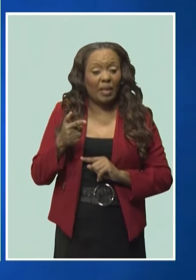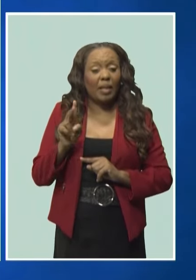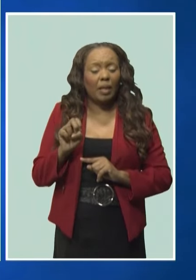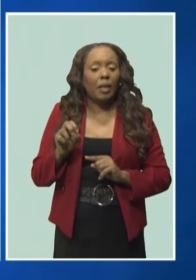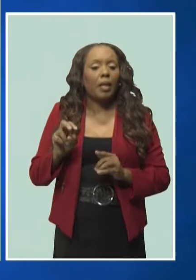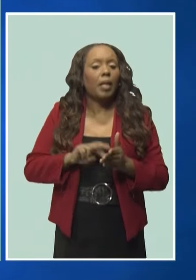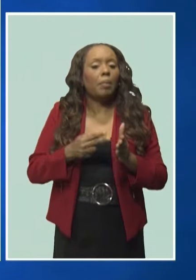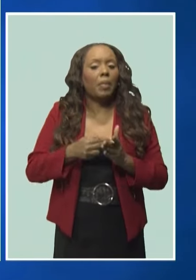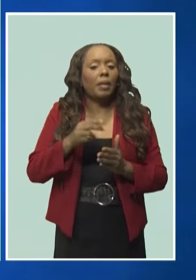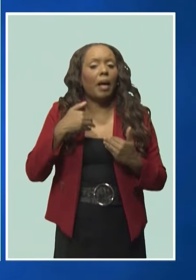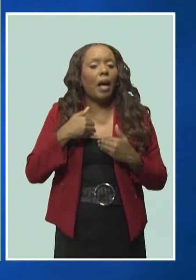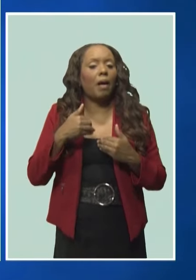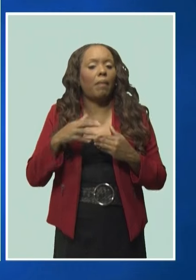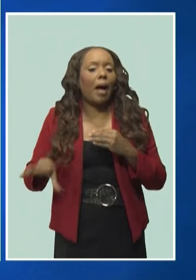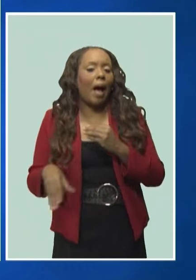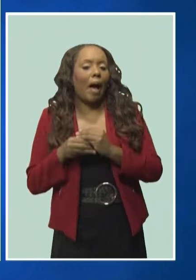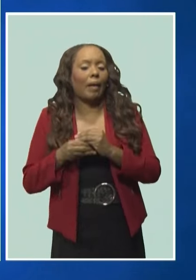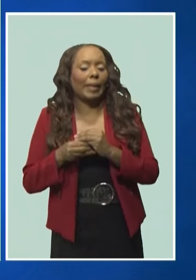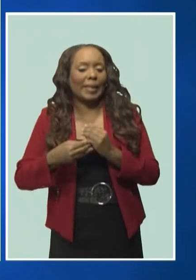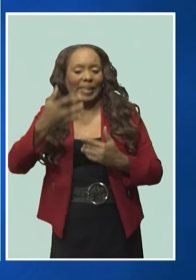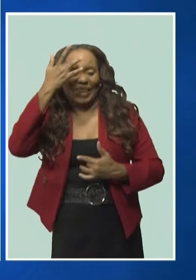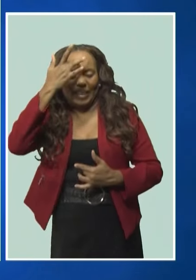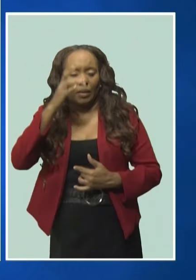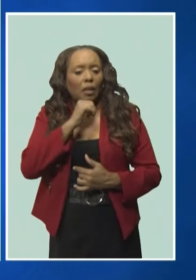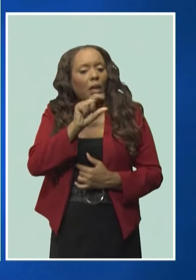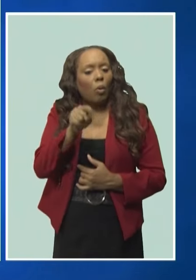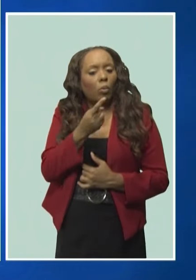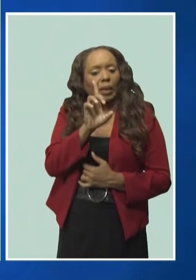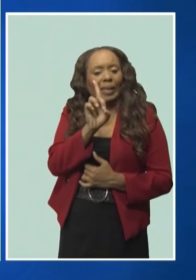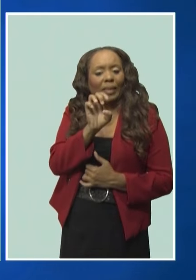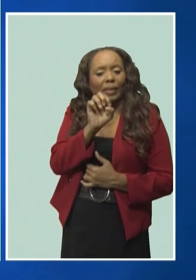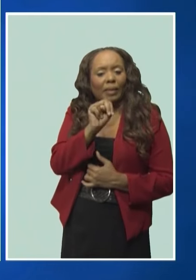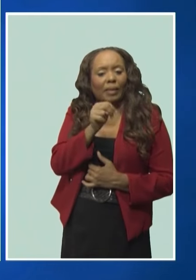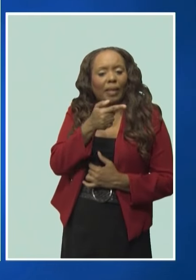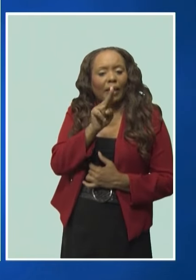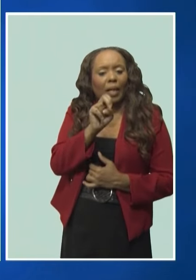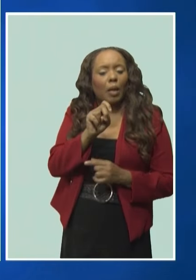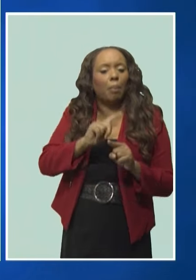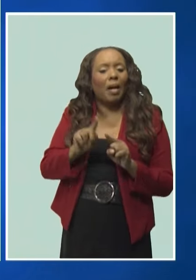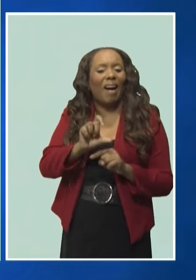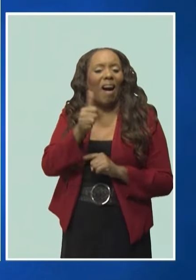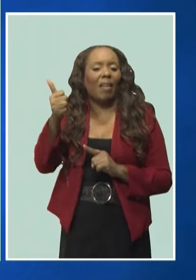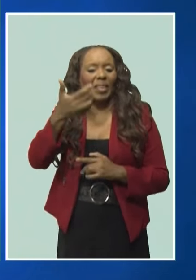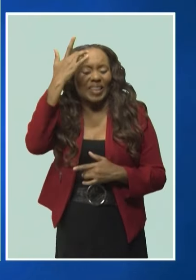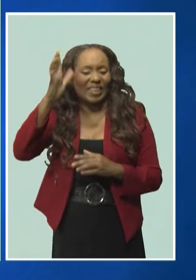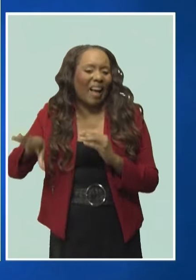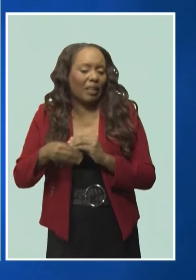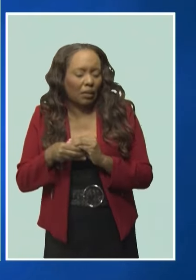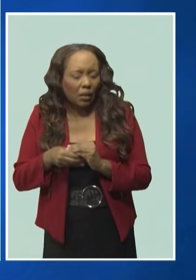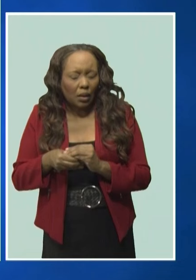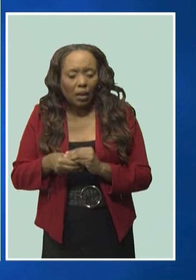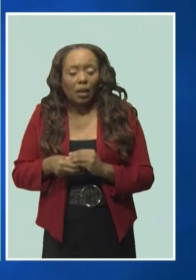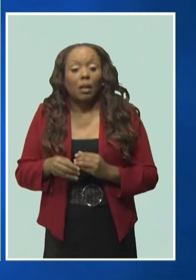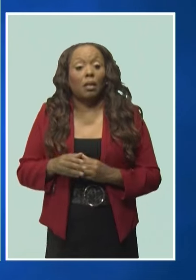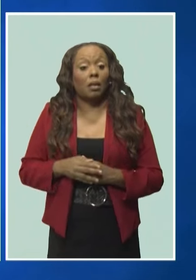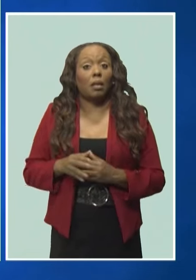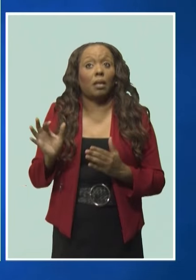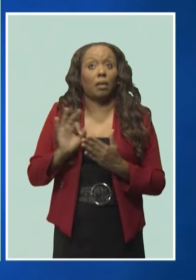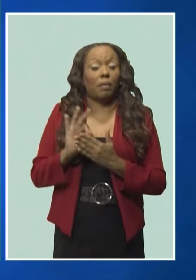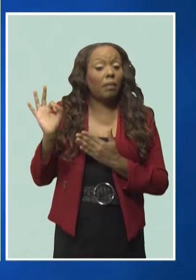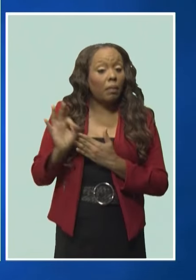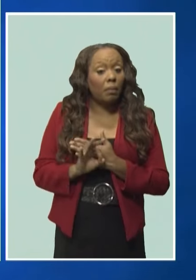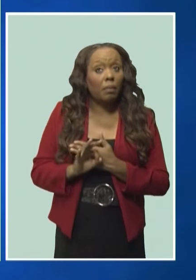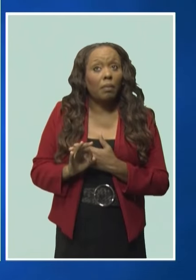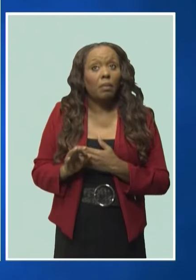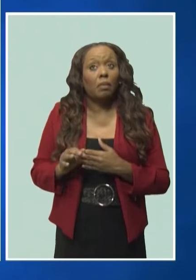stage of dengue infection. Since that peak in January, in February, we've gone down to just